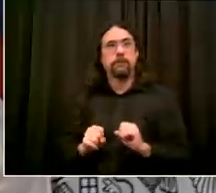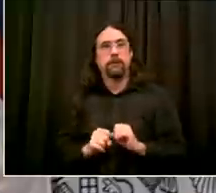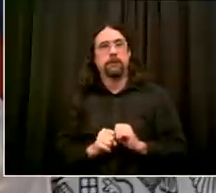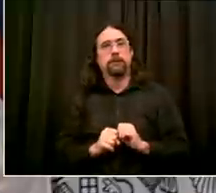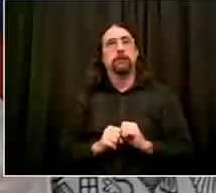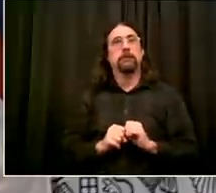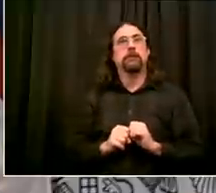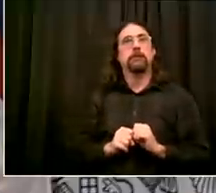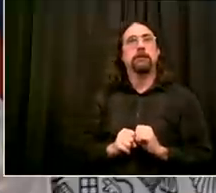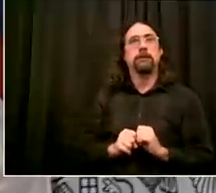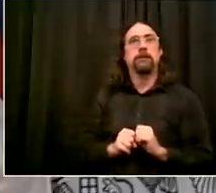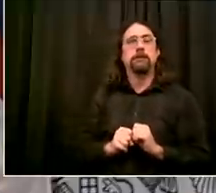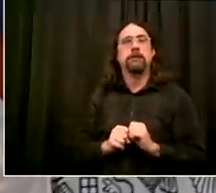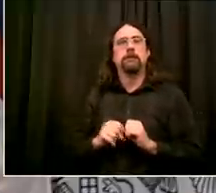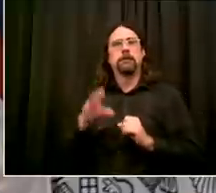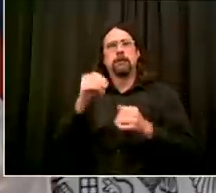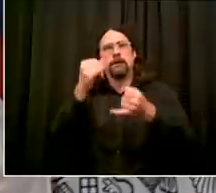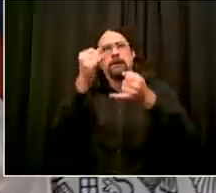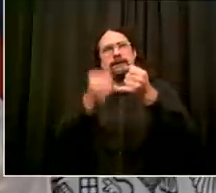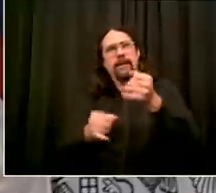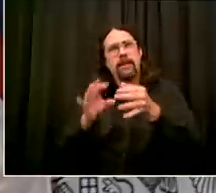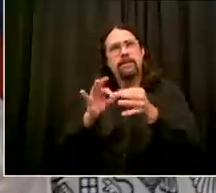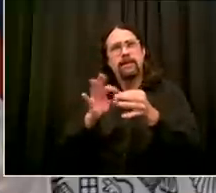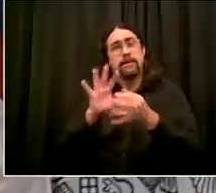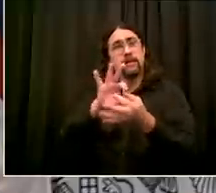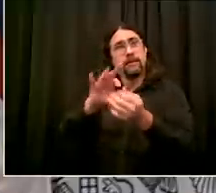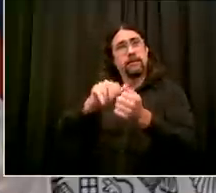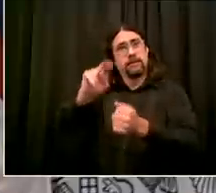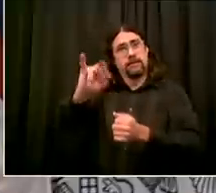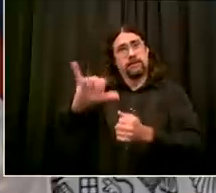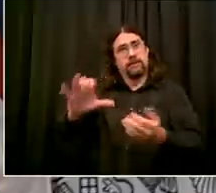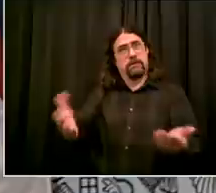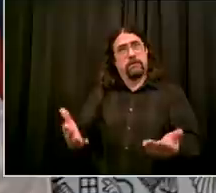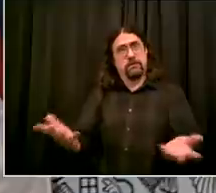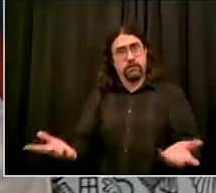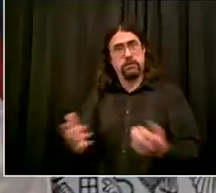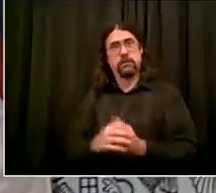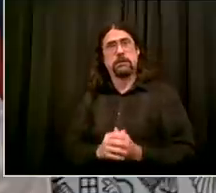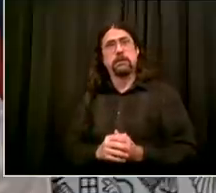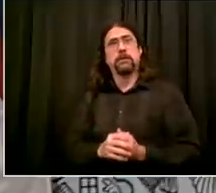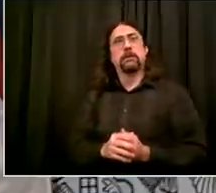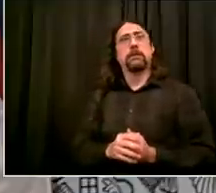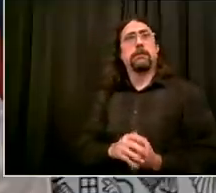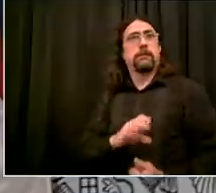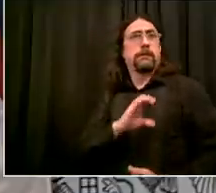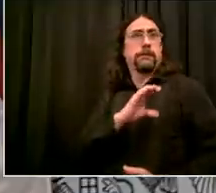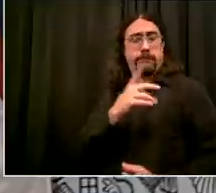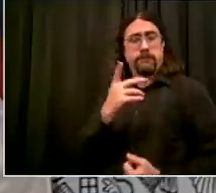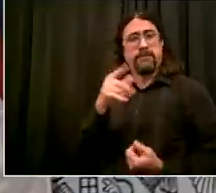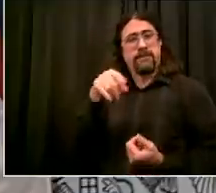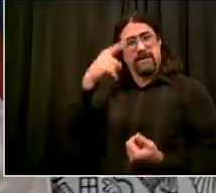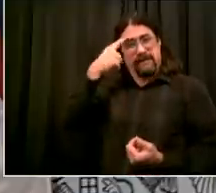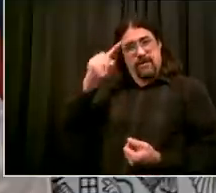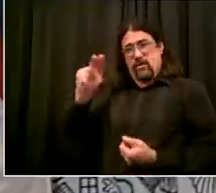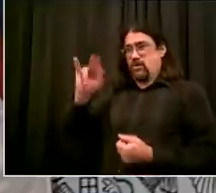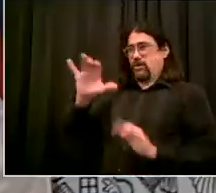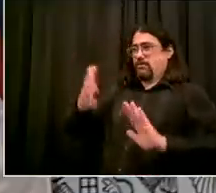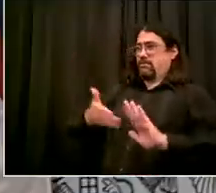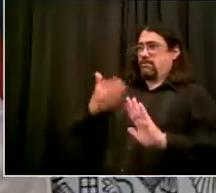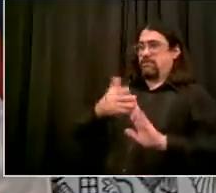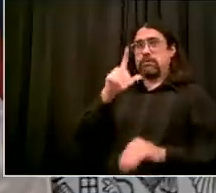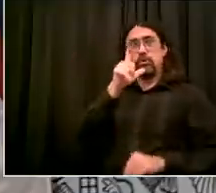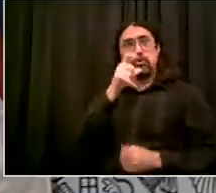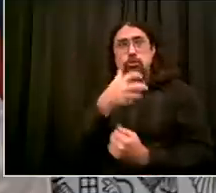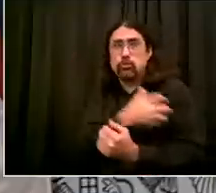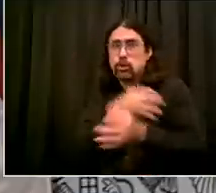long-term borrowing i'm curious why you have yet to uh produce a plan to explain how you'd utilize the